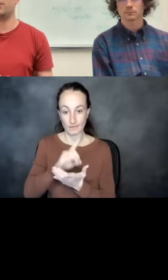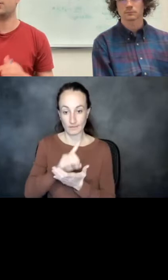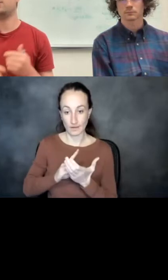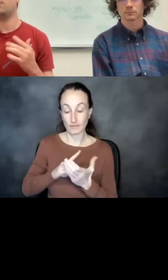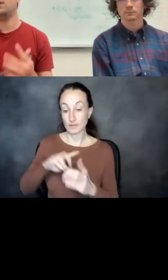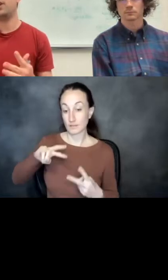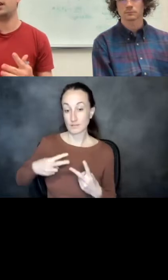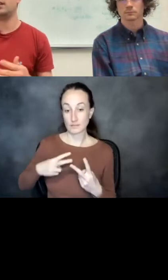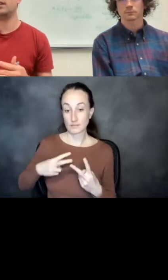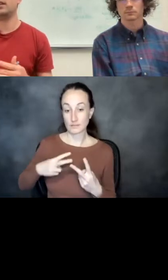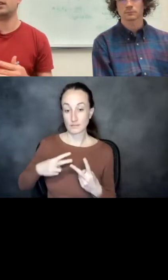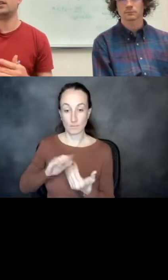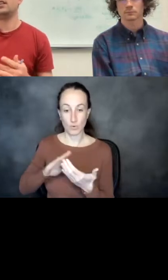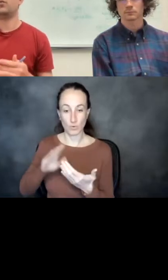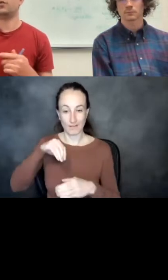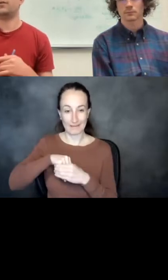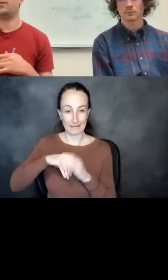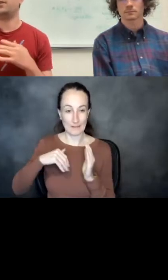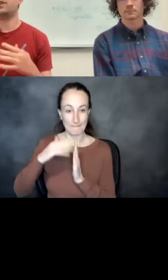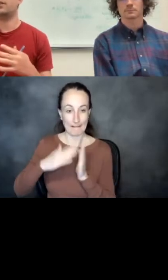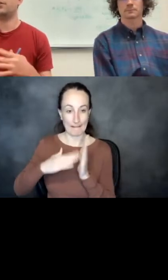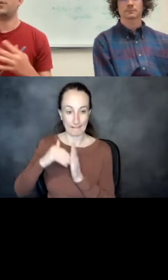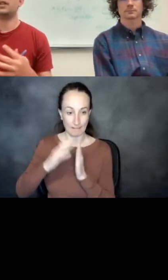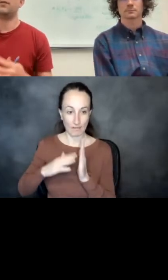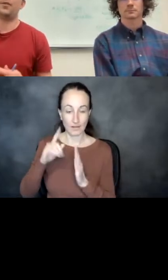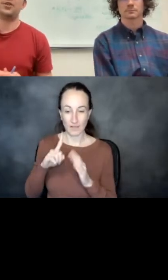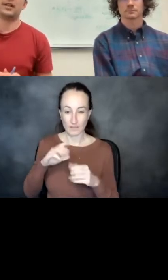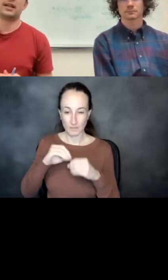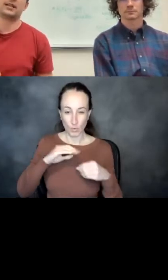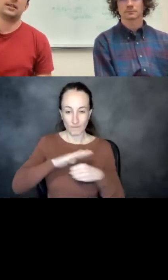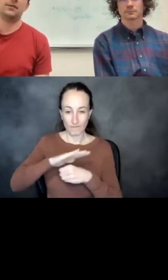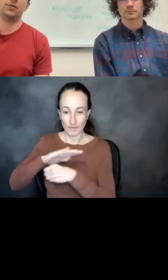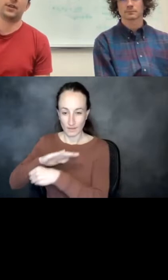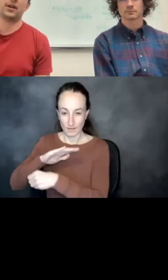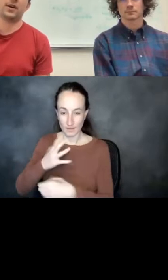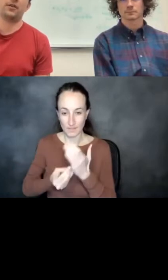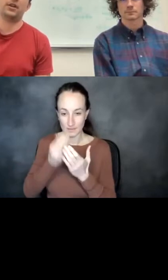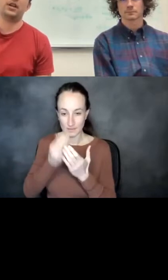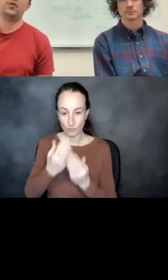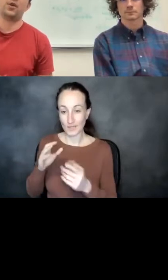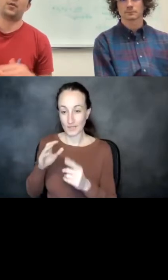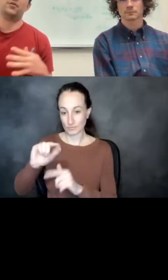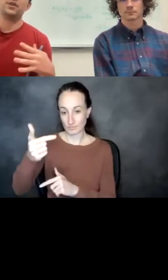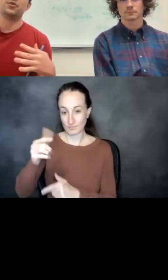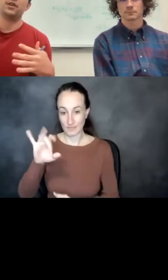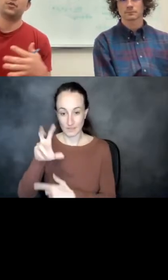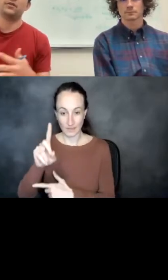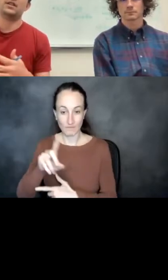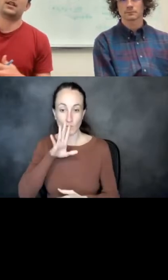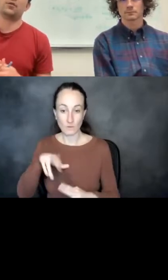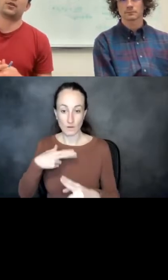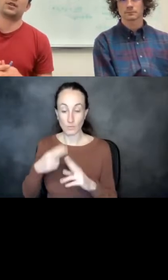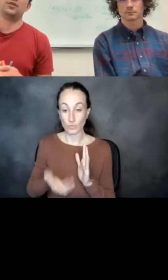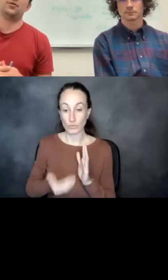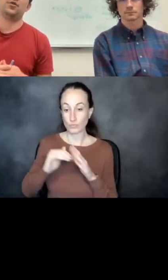second approach, which we call in painting, is more of a filling of missing information tasks that David will talk about, where we retrain one of